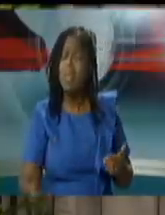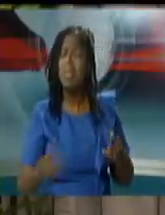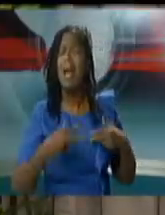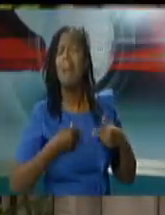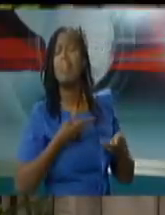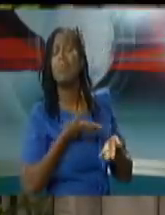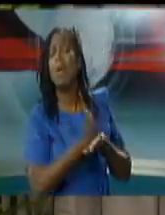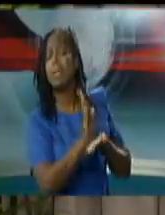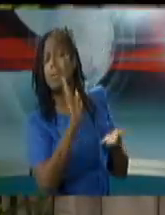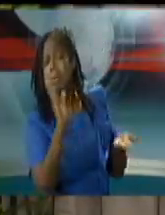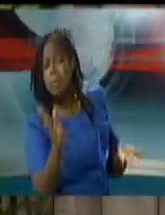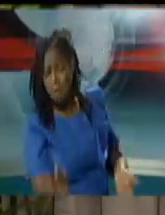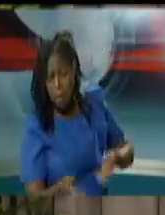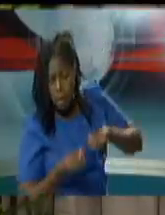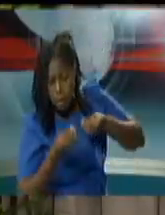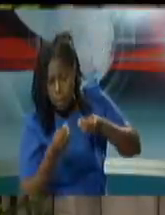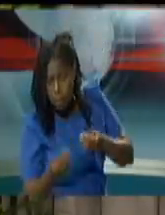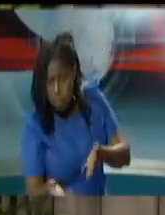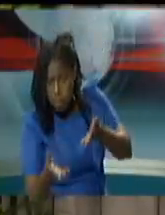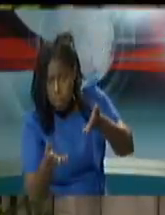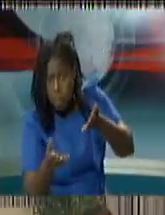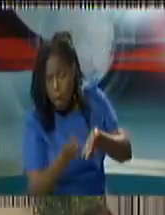attorney at law himself in this matter